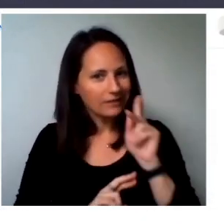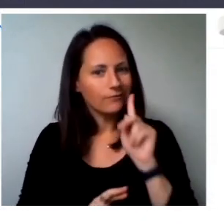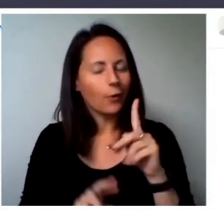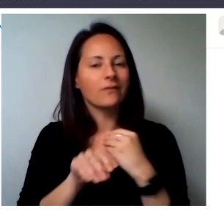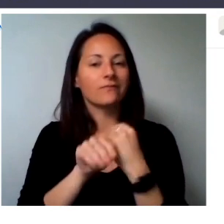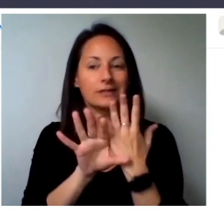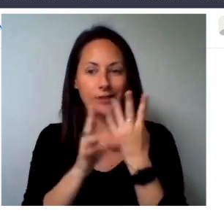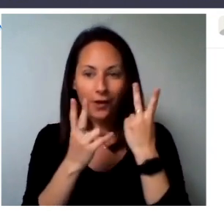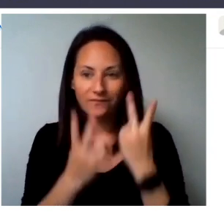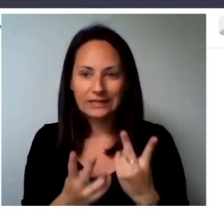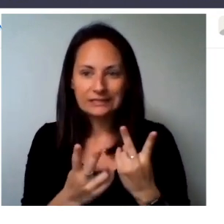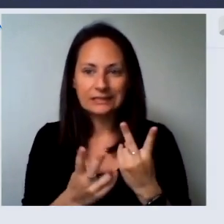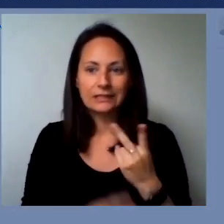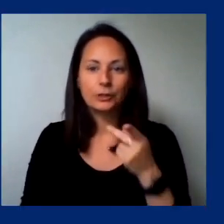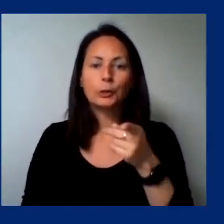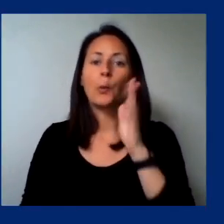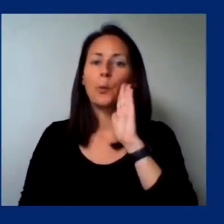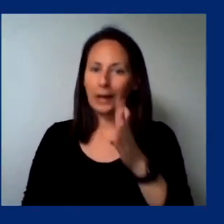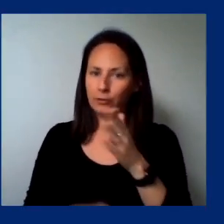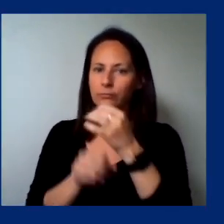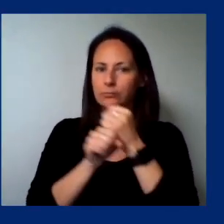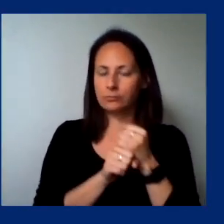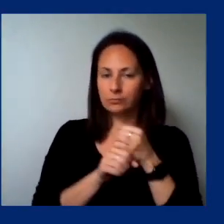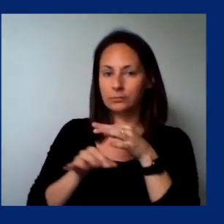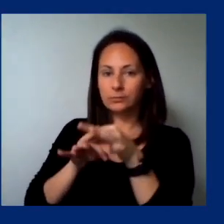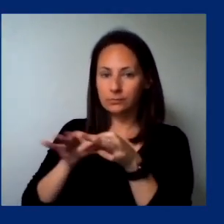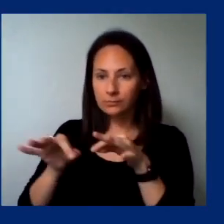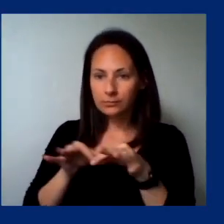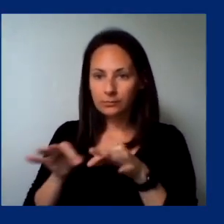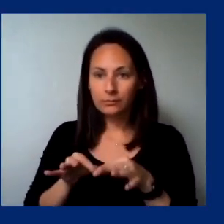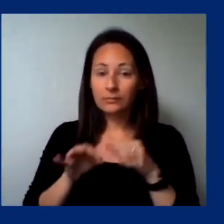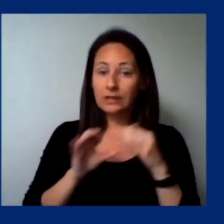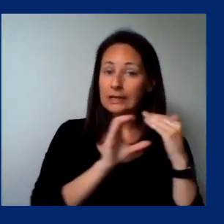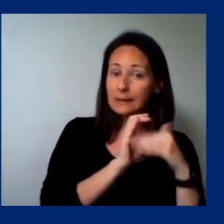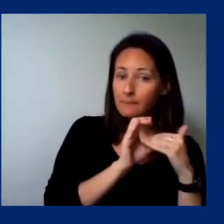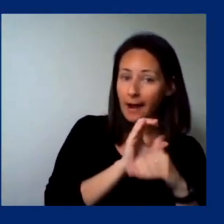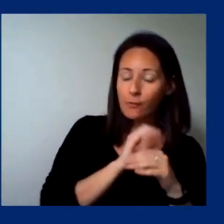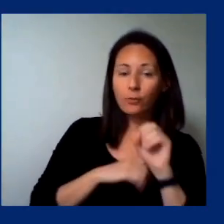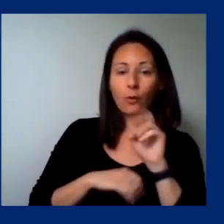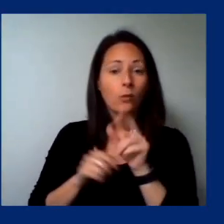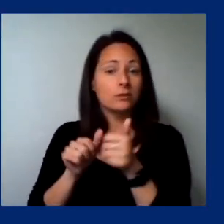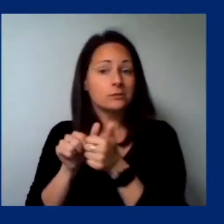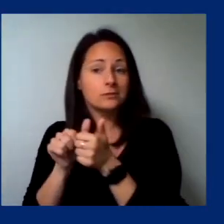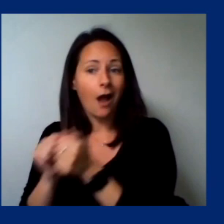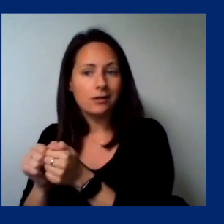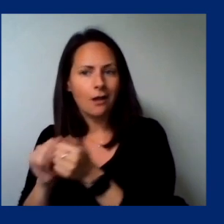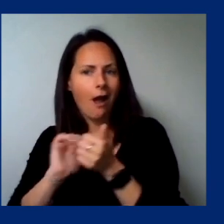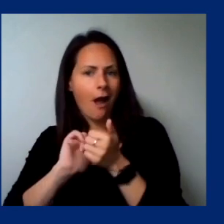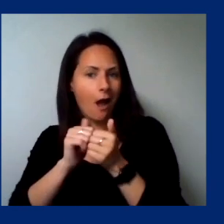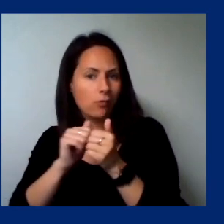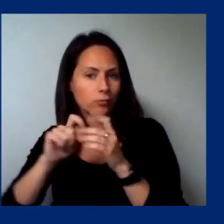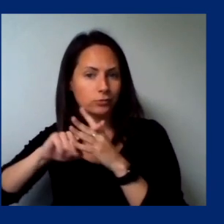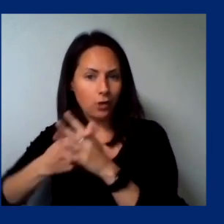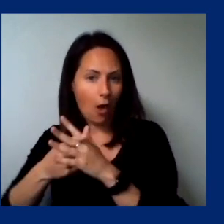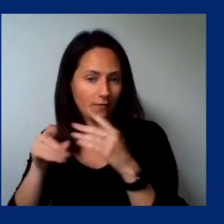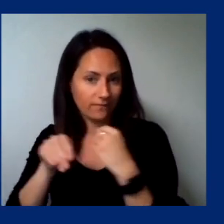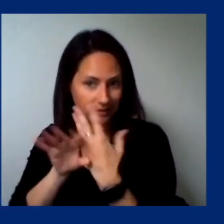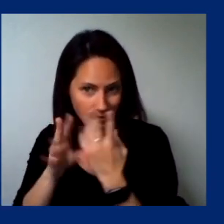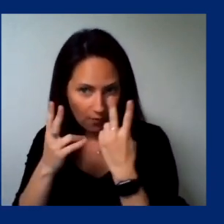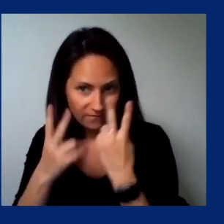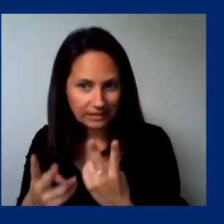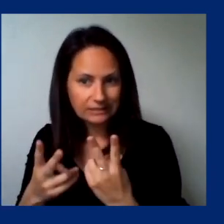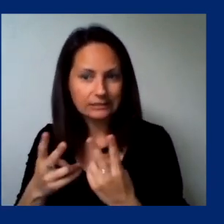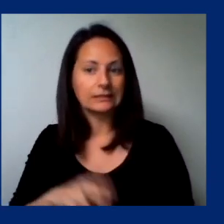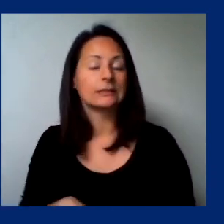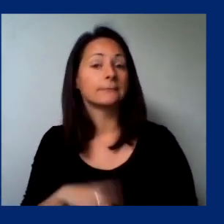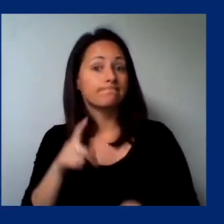Then click Join and you will be asked to download Zoom. You are now ready for your video visit. You will receive